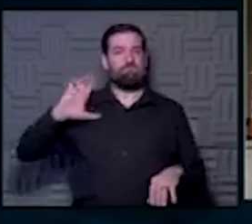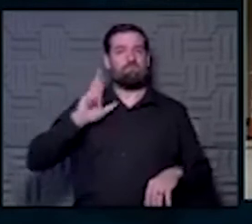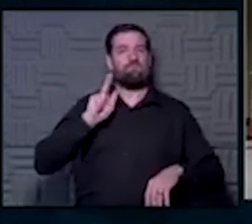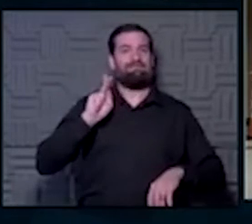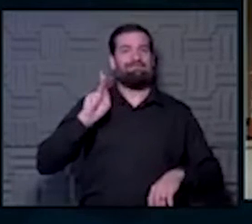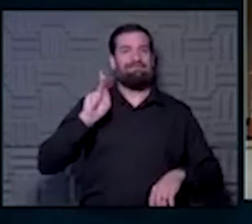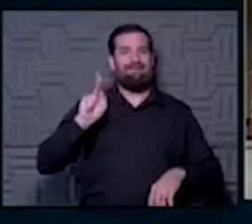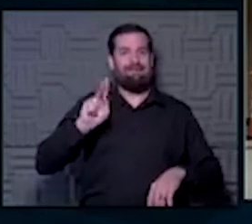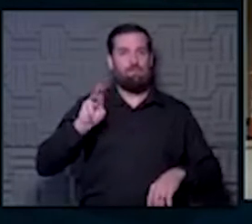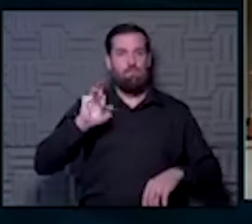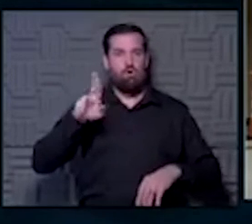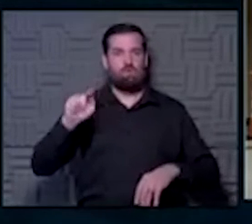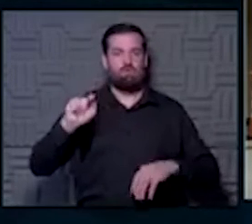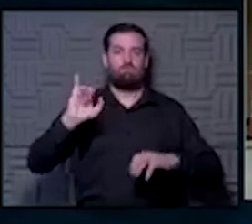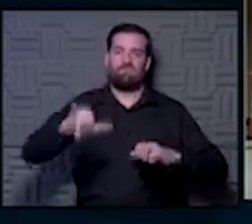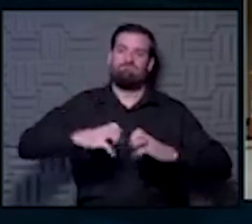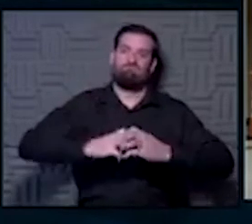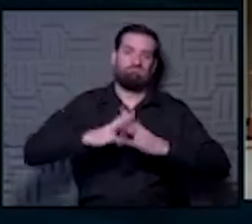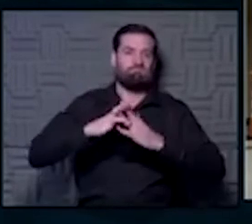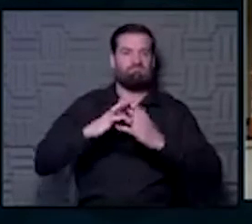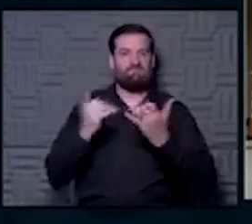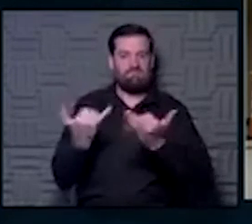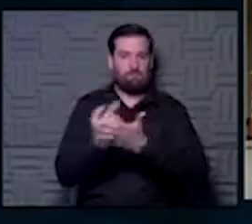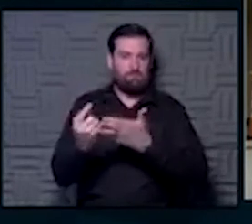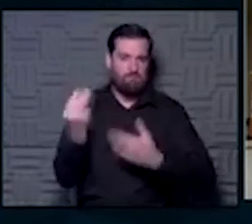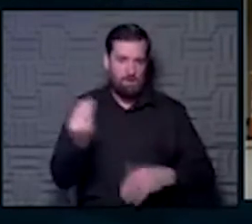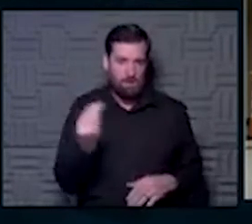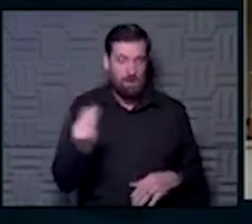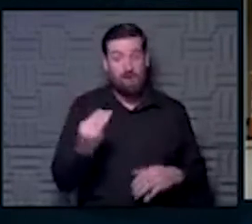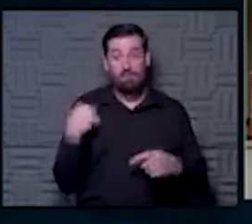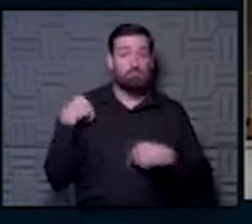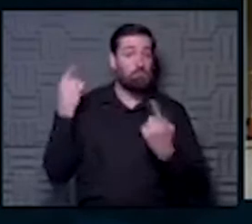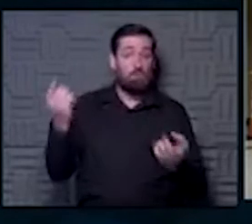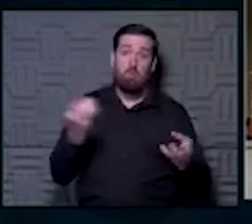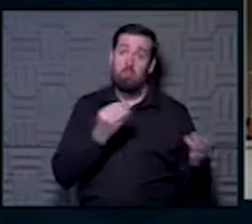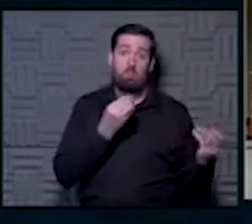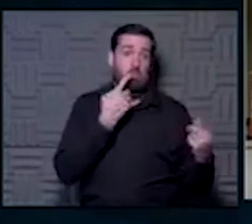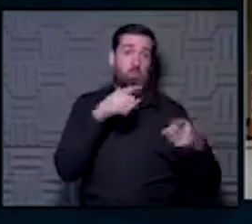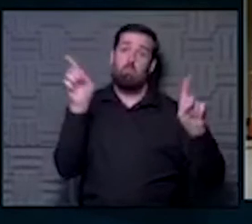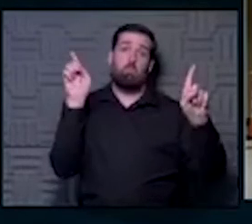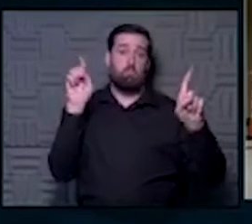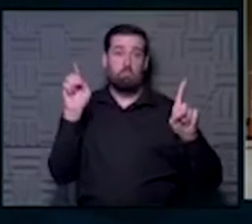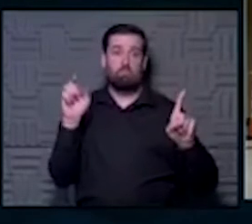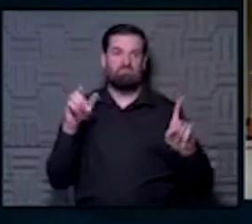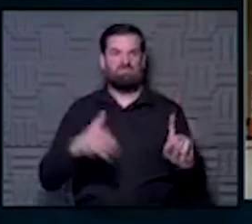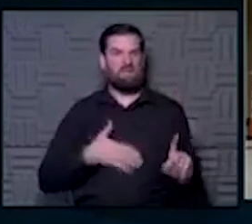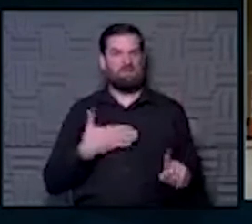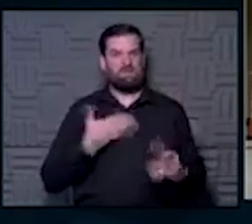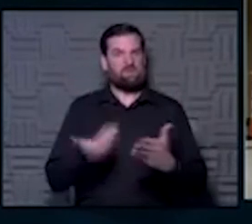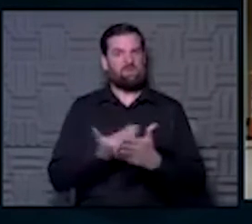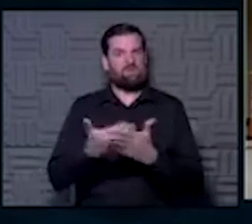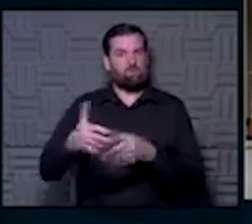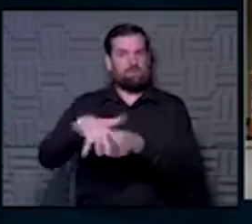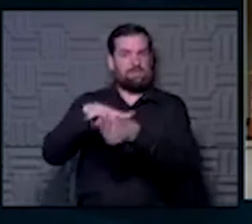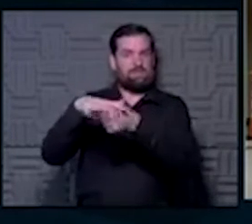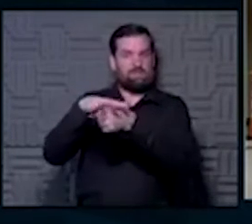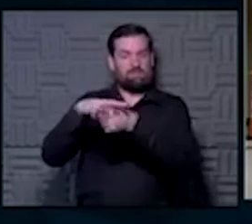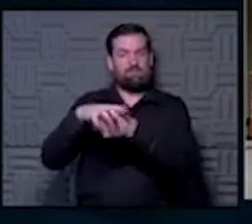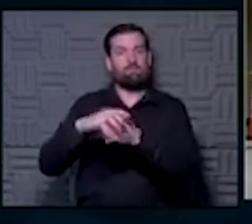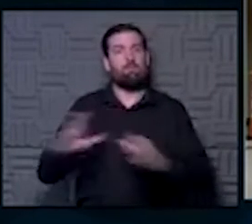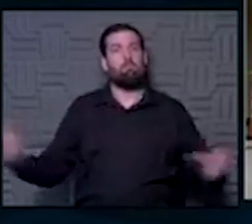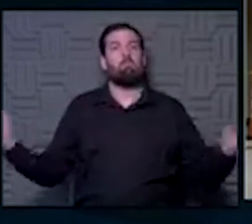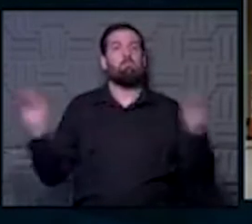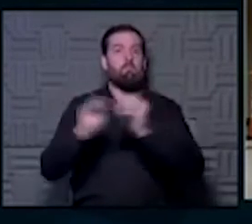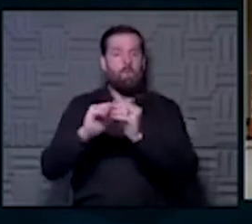And that launched on Monday of this week. And it's going well so far. We're really happy to have this new site because this allows us to get a higher